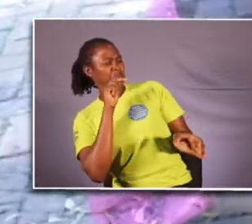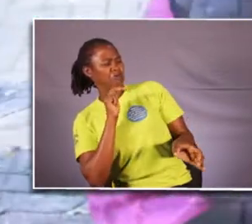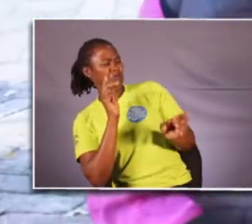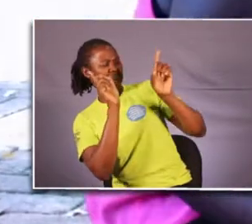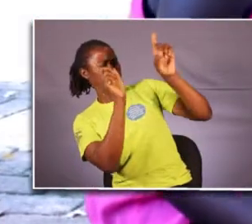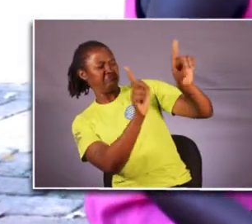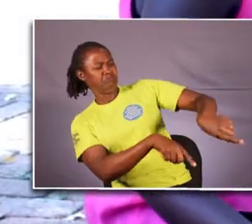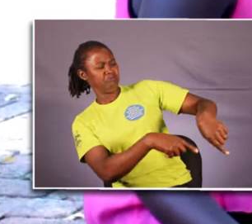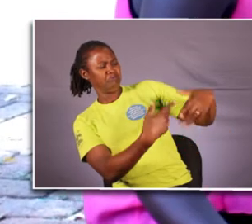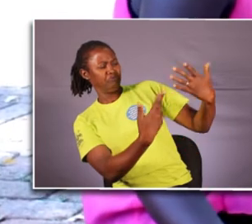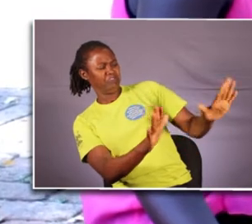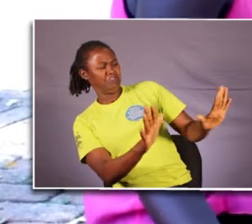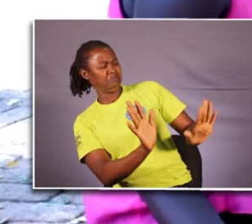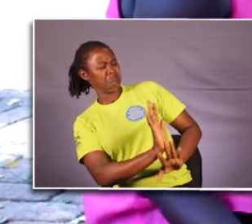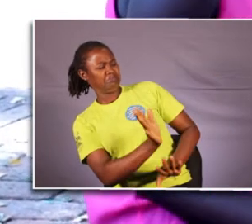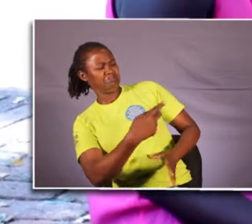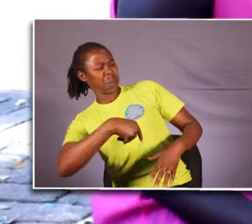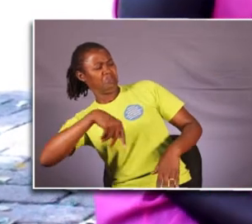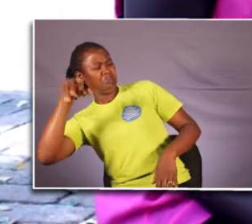away never to be seen again.